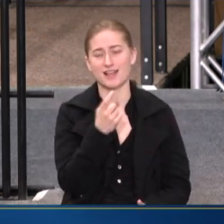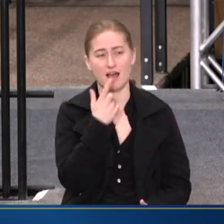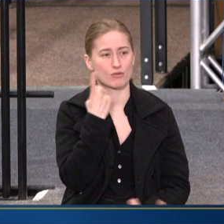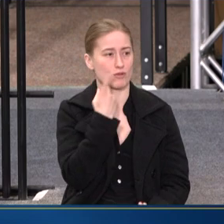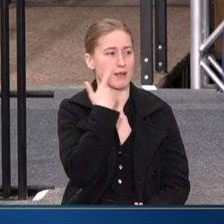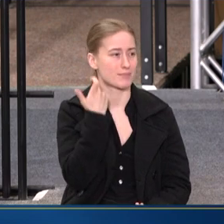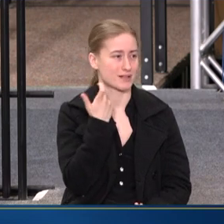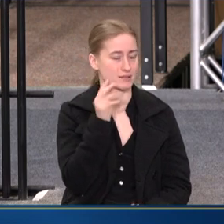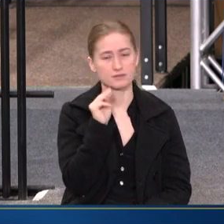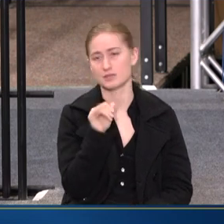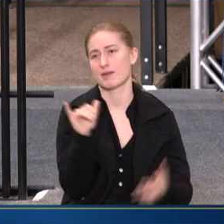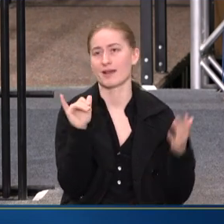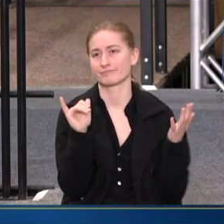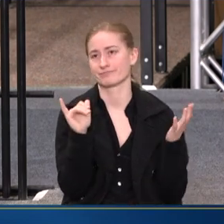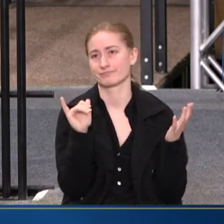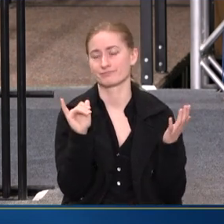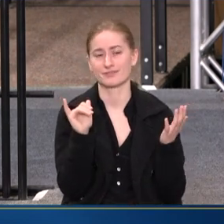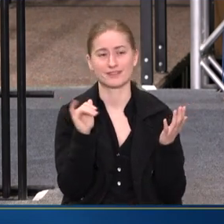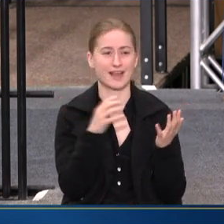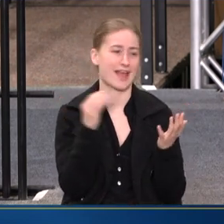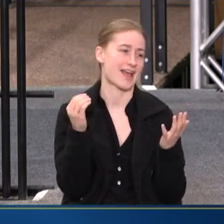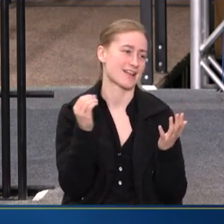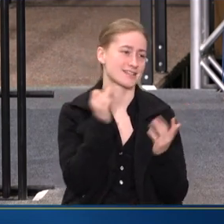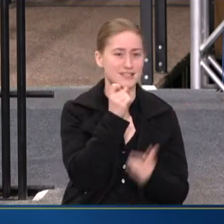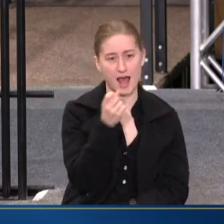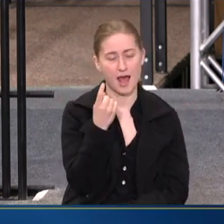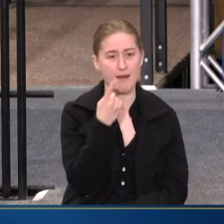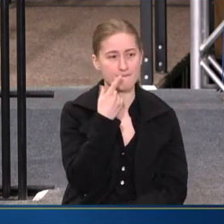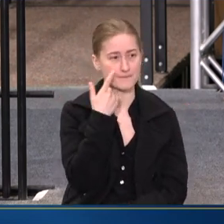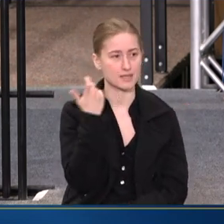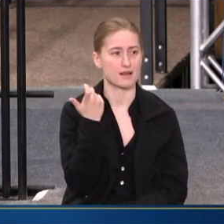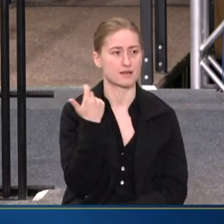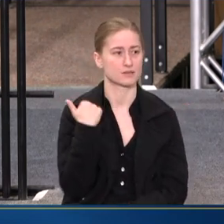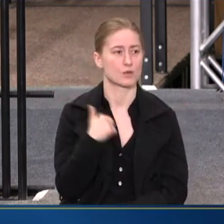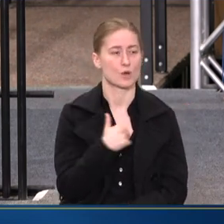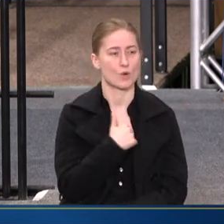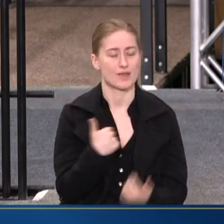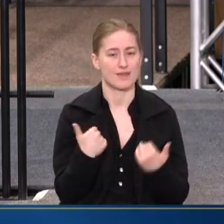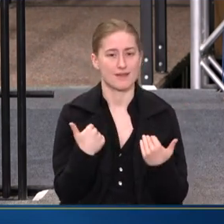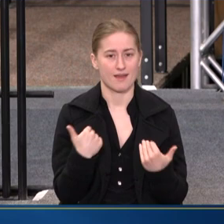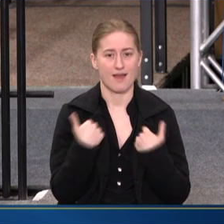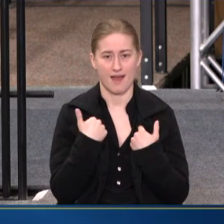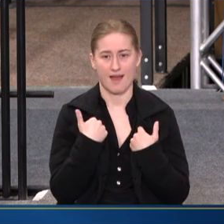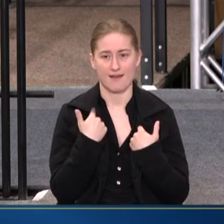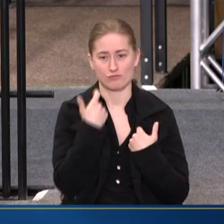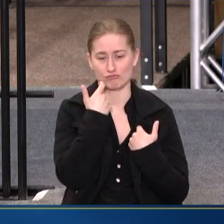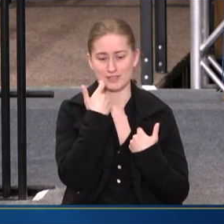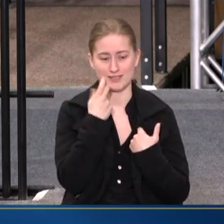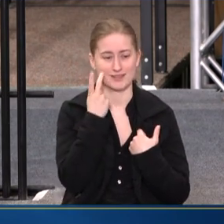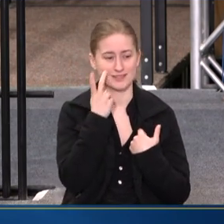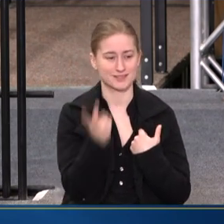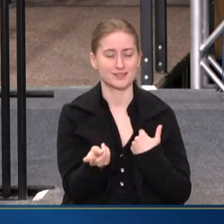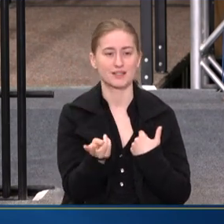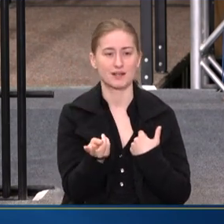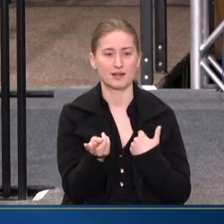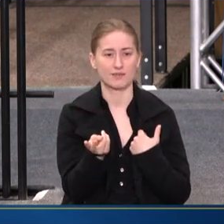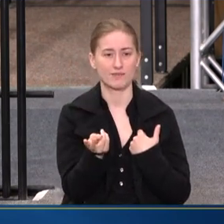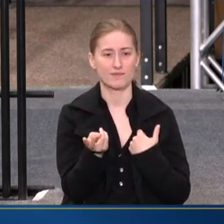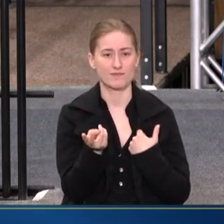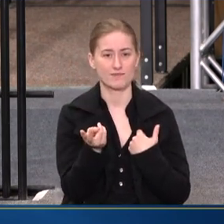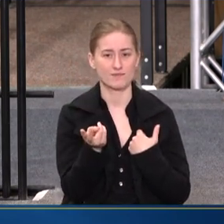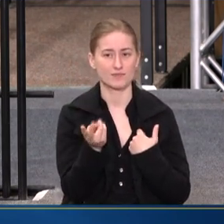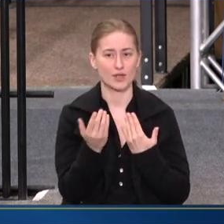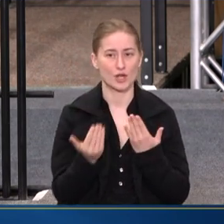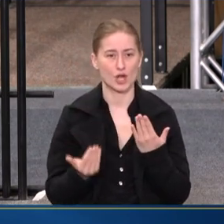BECAUSE IT'S MAY, AND IT'S NOT JUST BECAUSE WE HAVE RECENTLY SEEN A